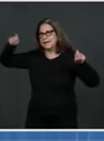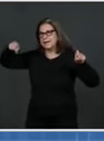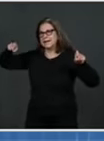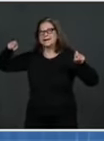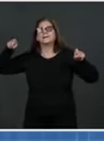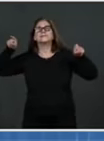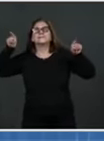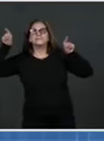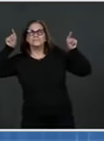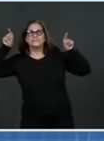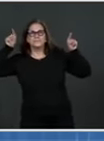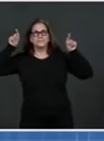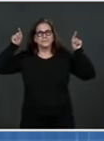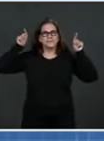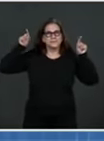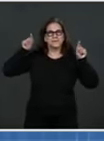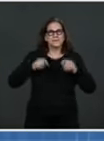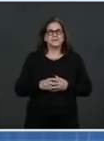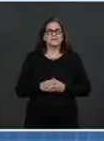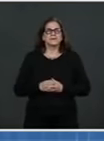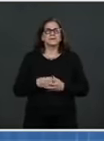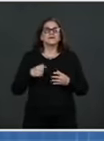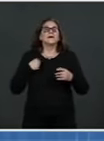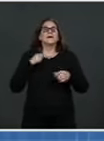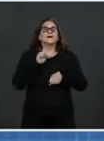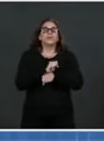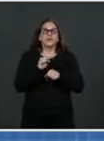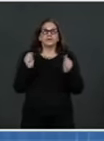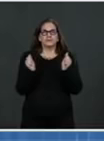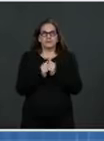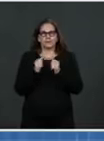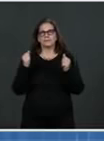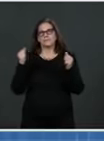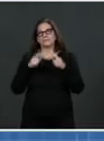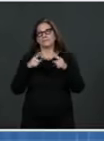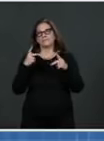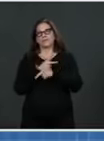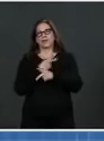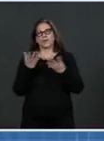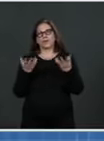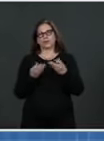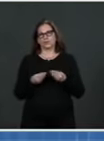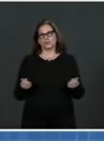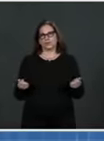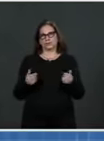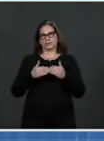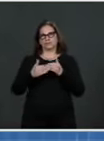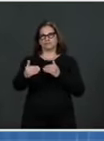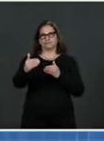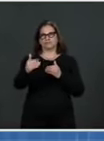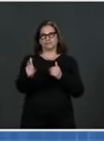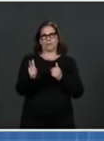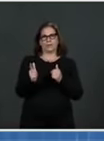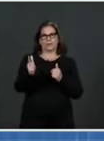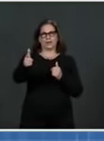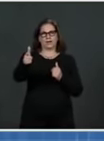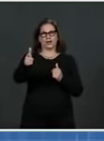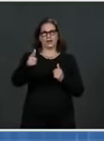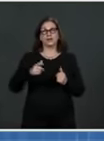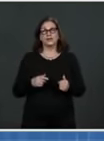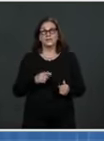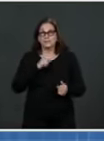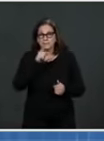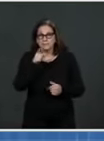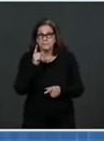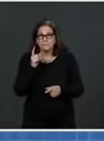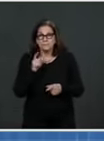together are marching in that direction. It is important for us, and we will be very clear about how that will happen, that